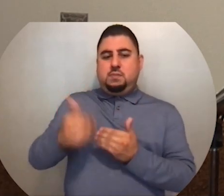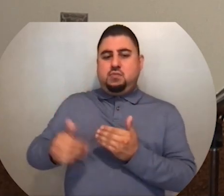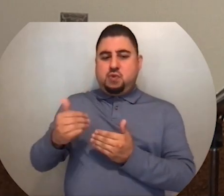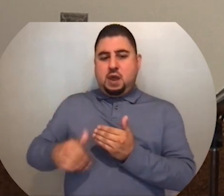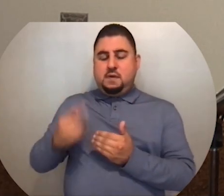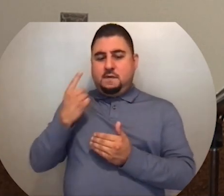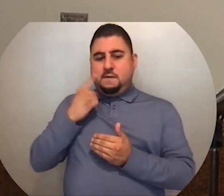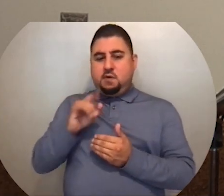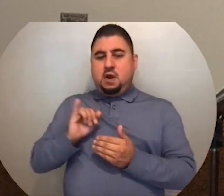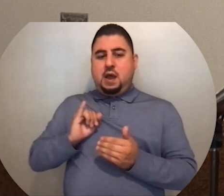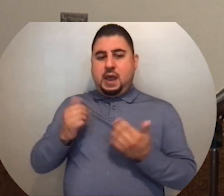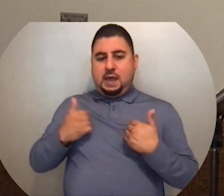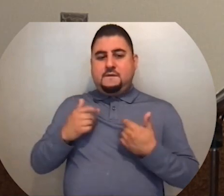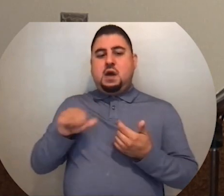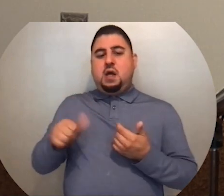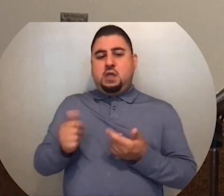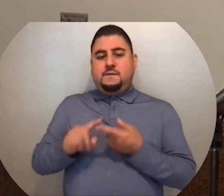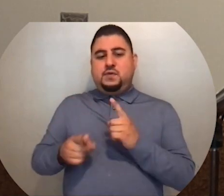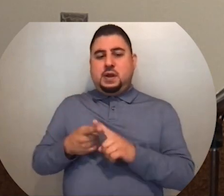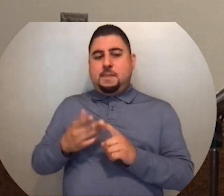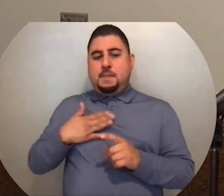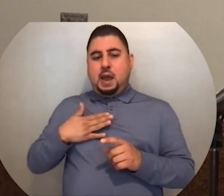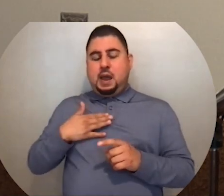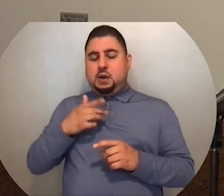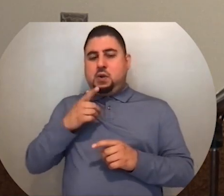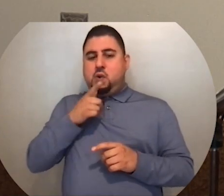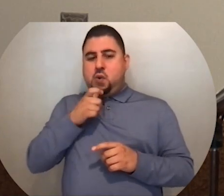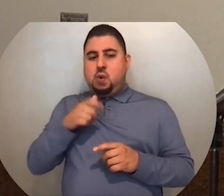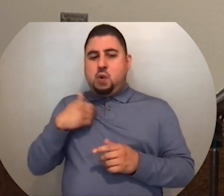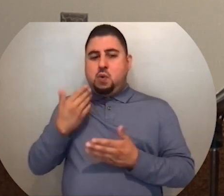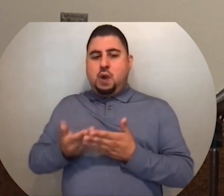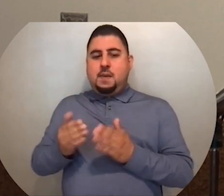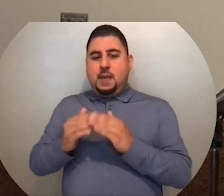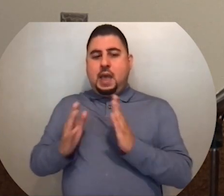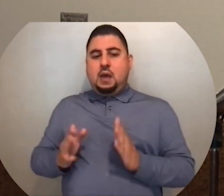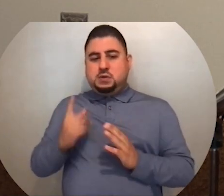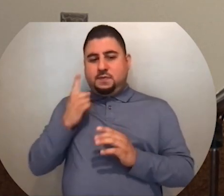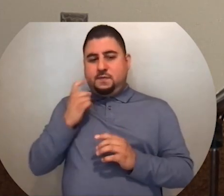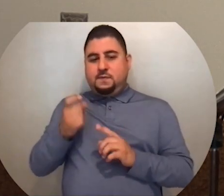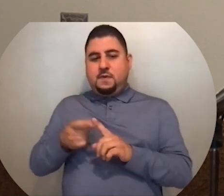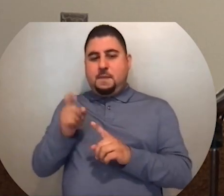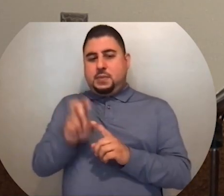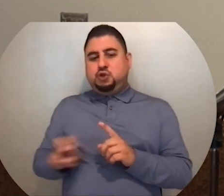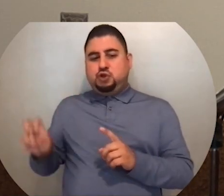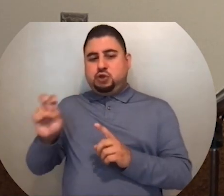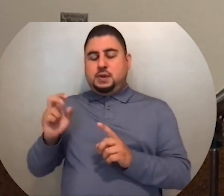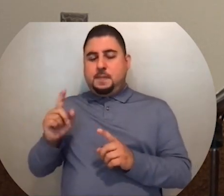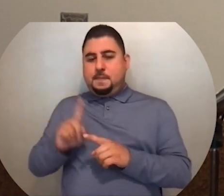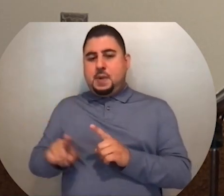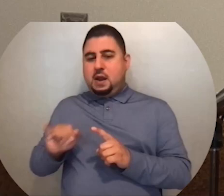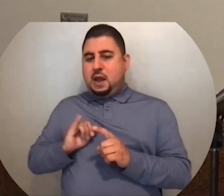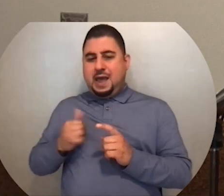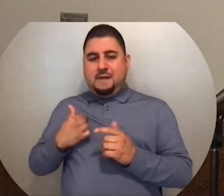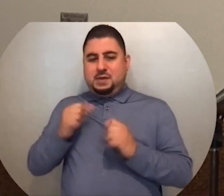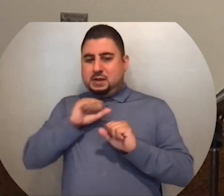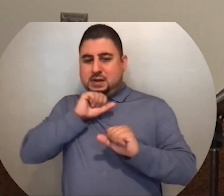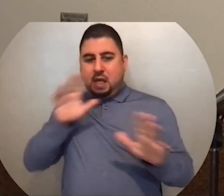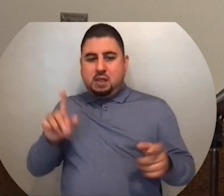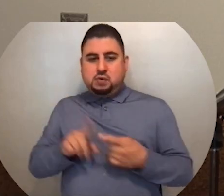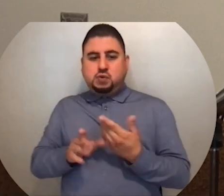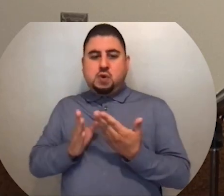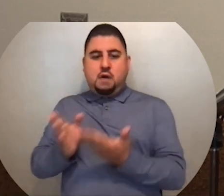bread, for I have a friend of mine and arrived at my house from a journey, and I have nothing to offer him.